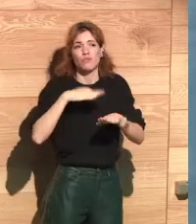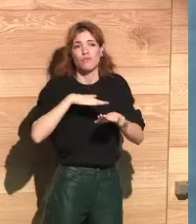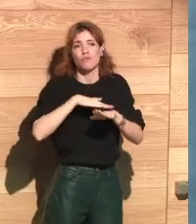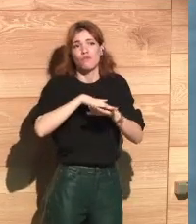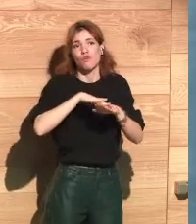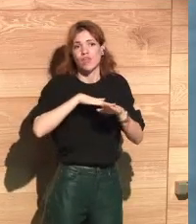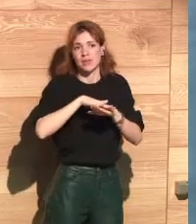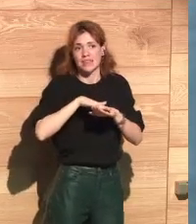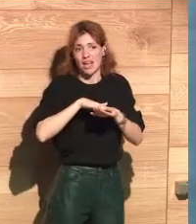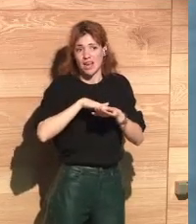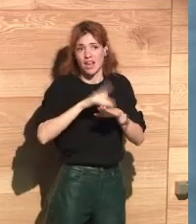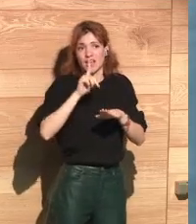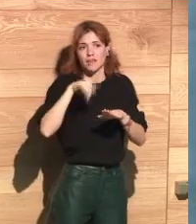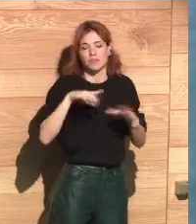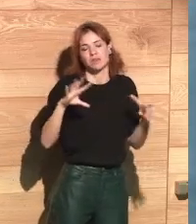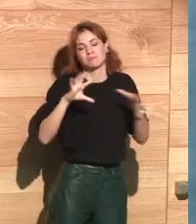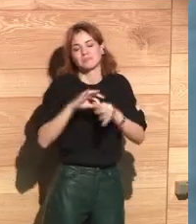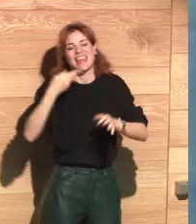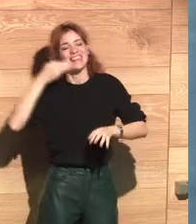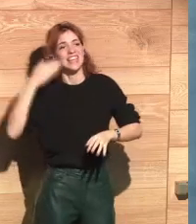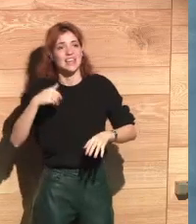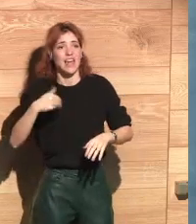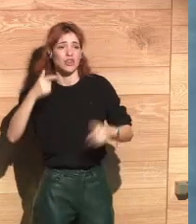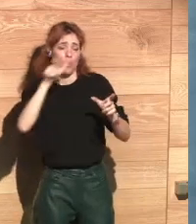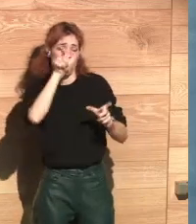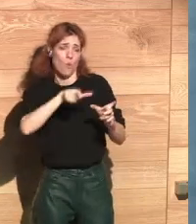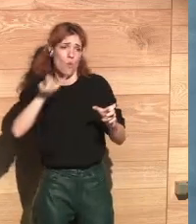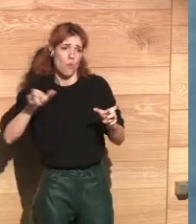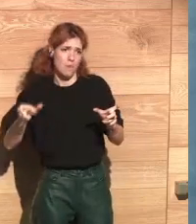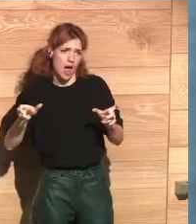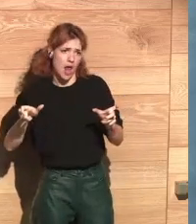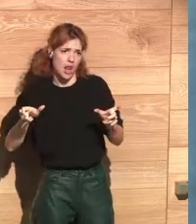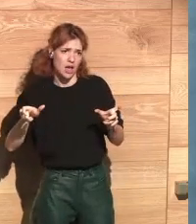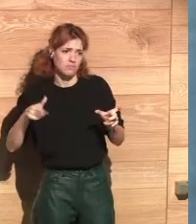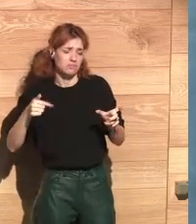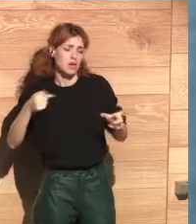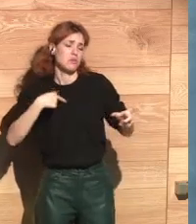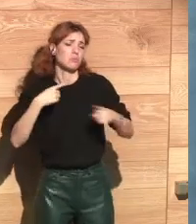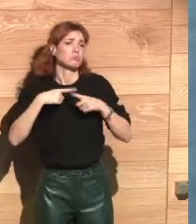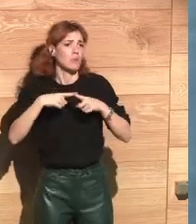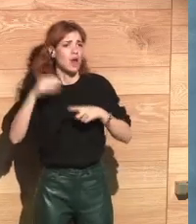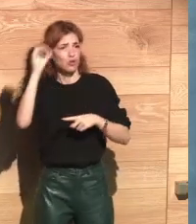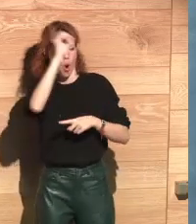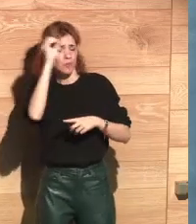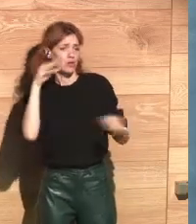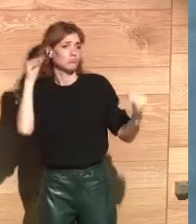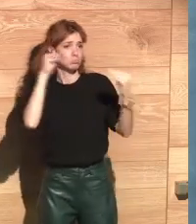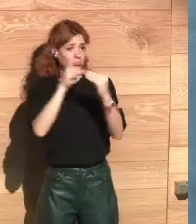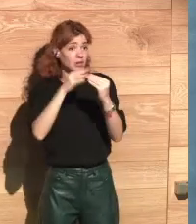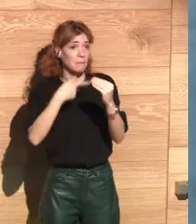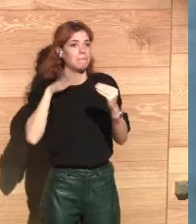and everything tells us of the importance of the privacy and the